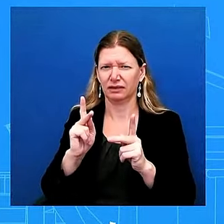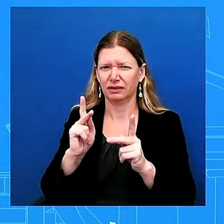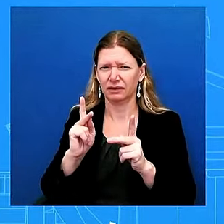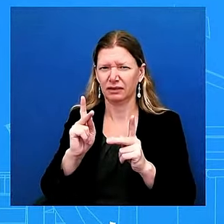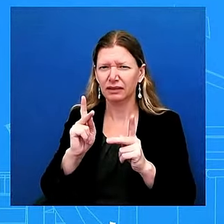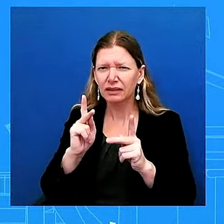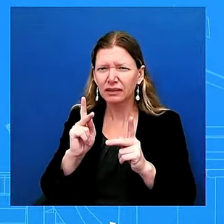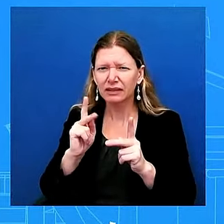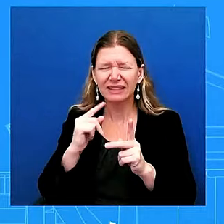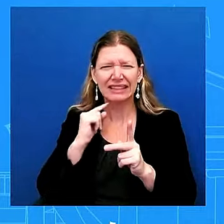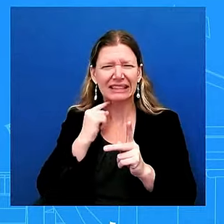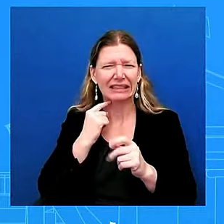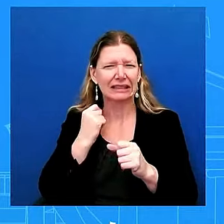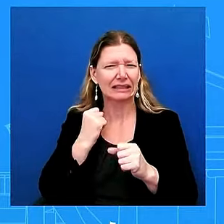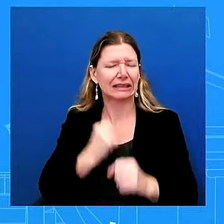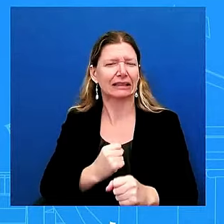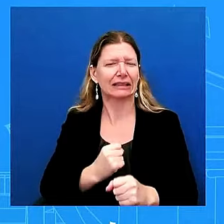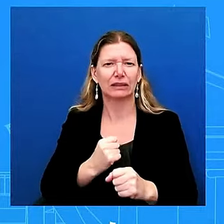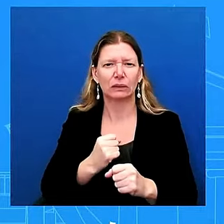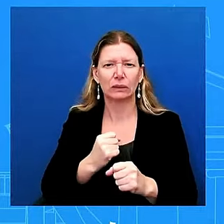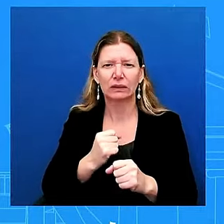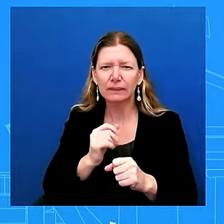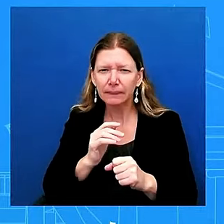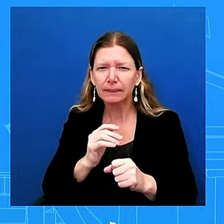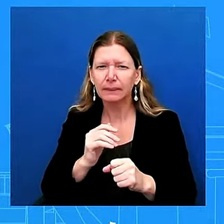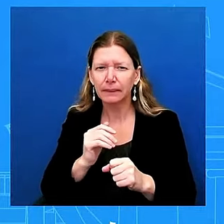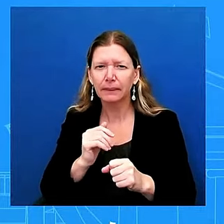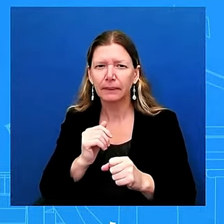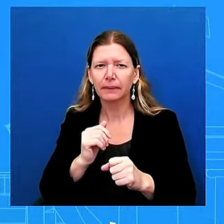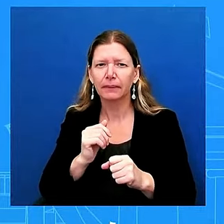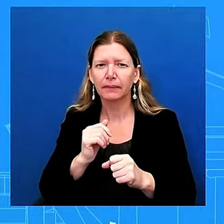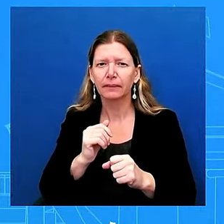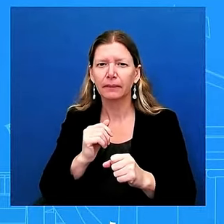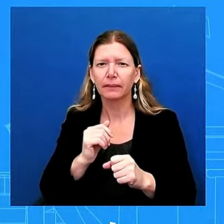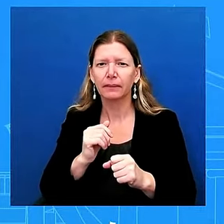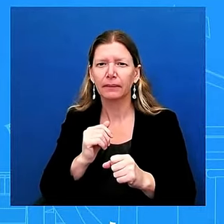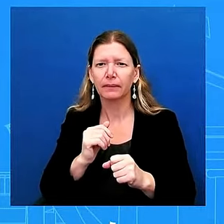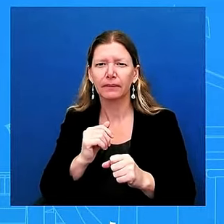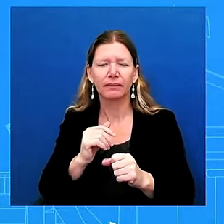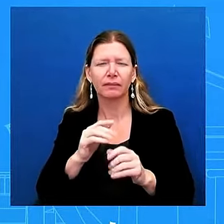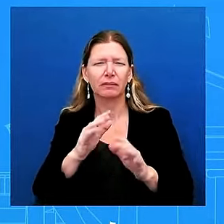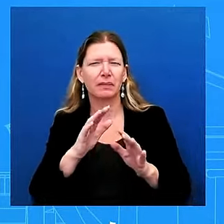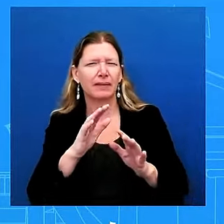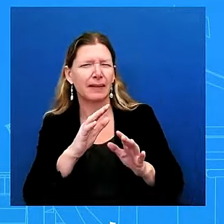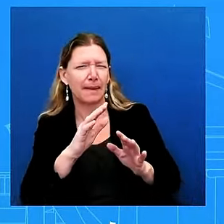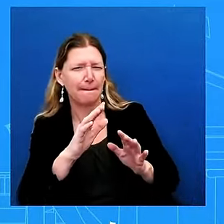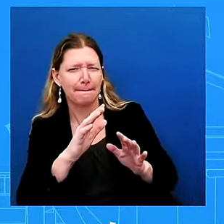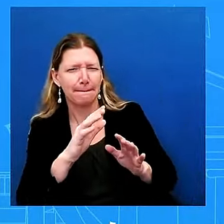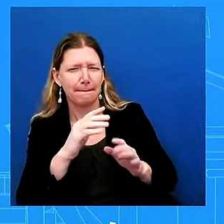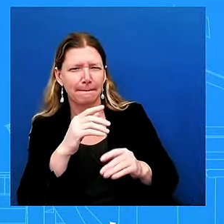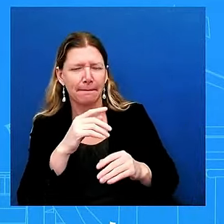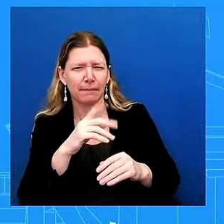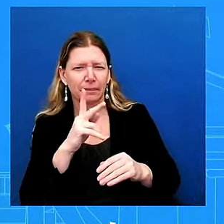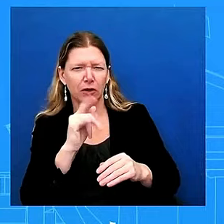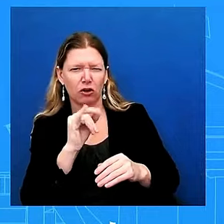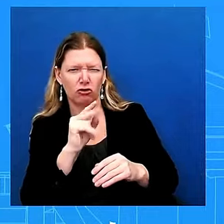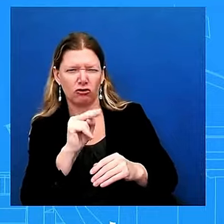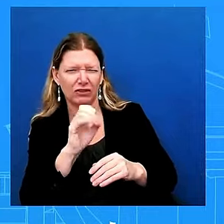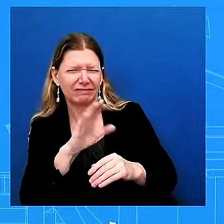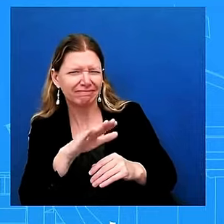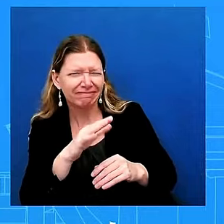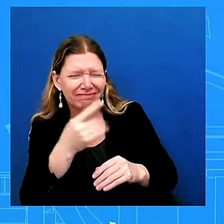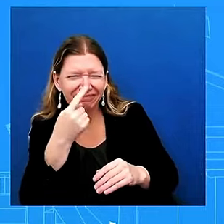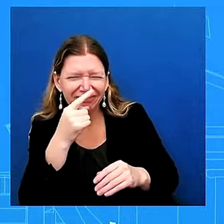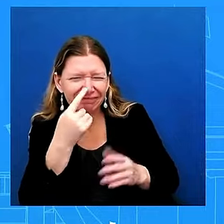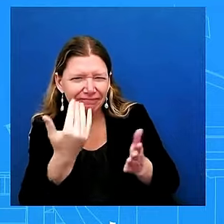libanon so are you talking so say that one more time you you say that basically um the